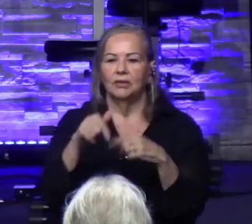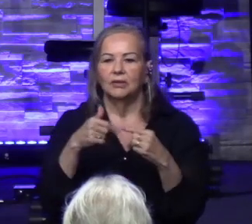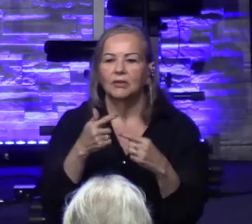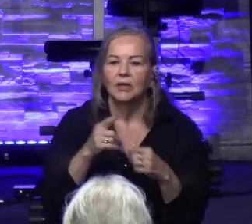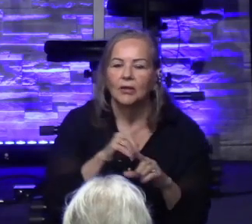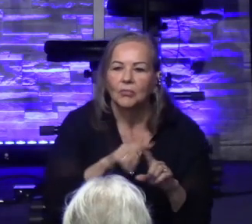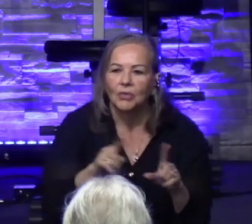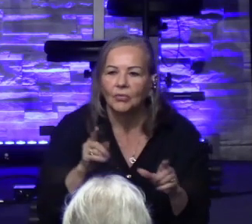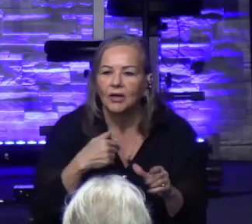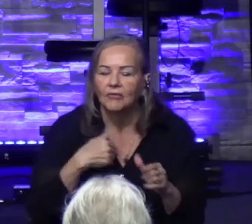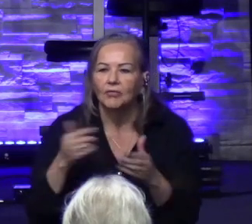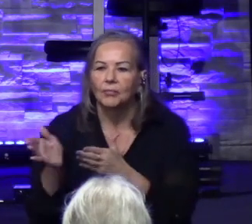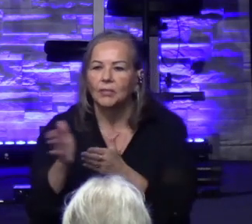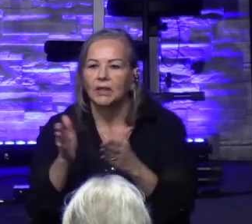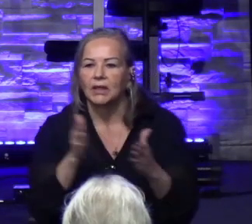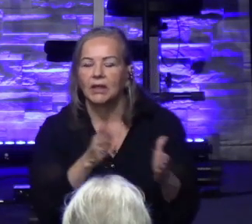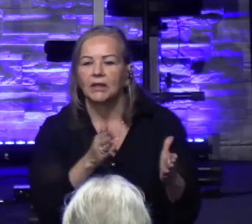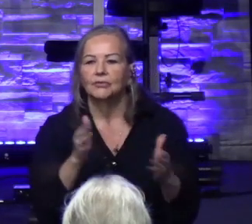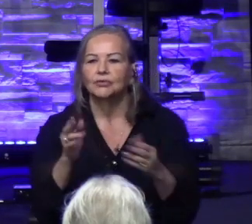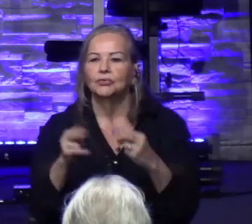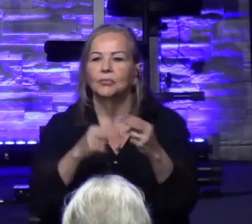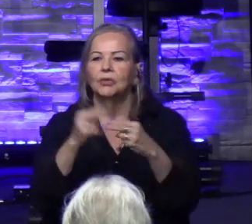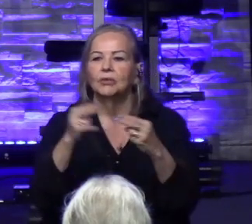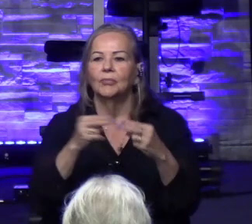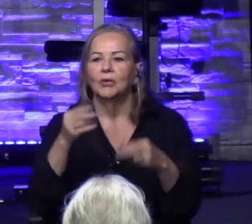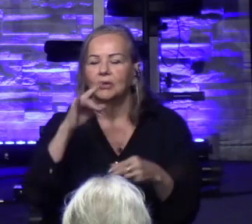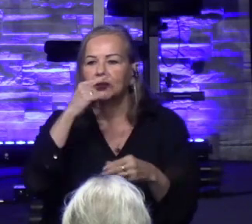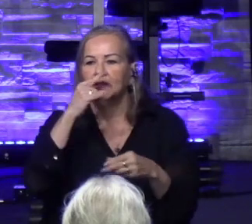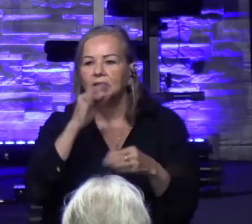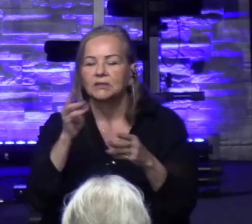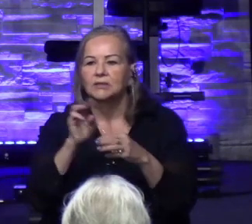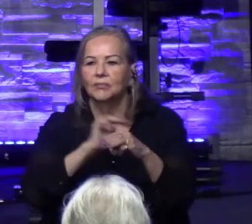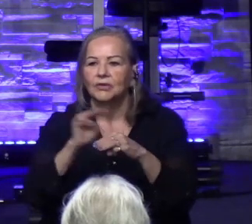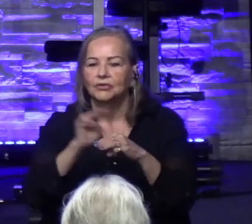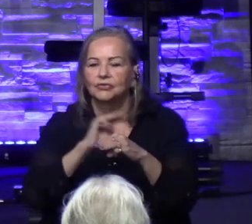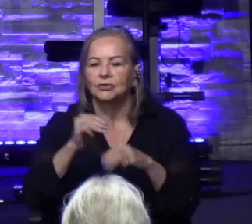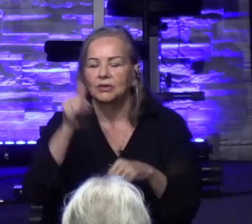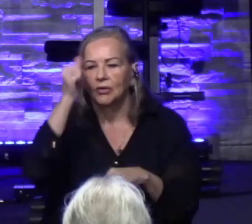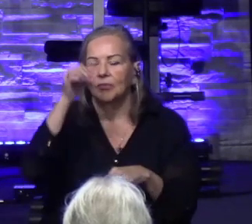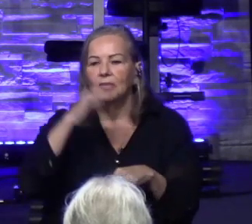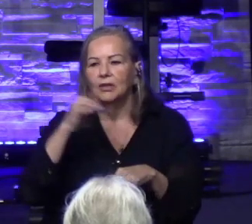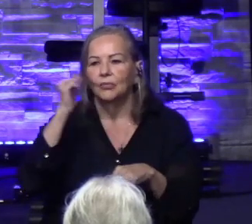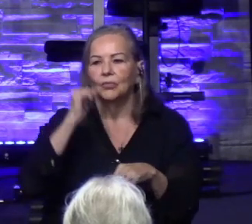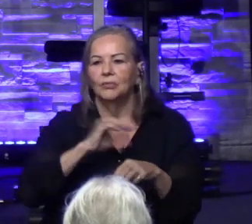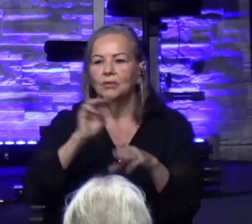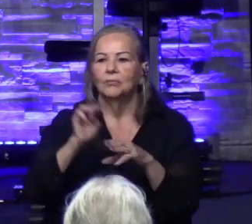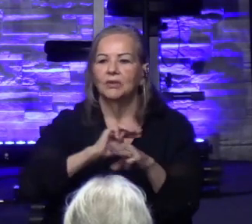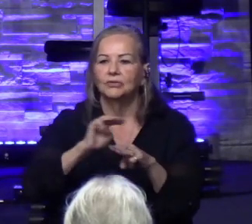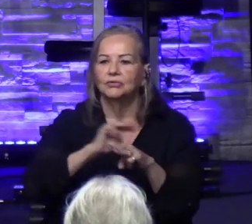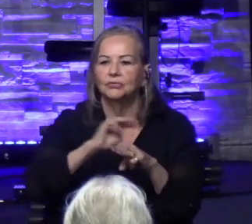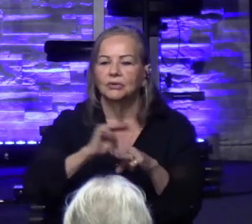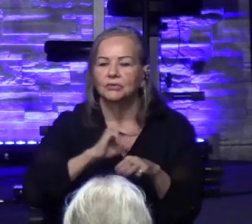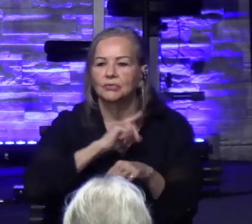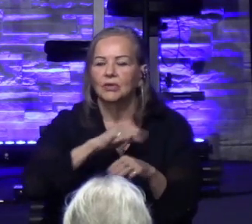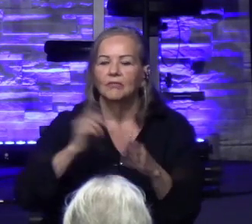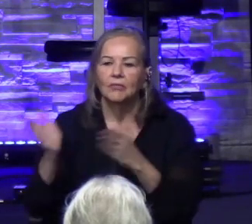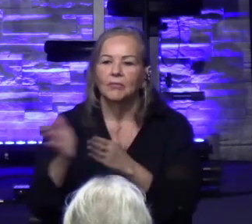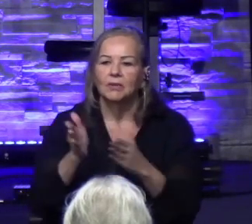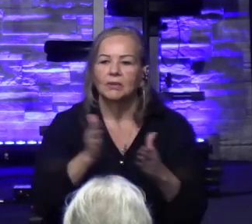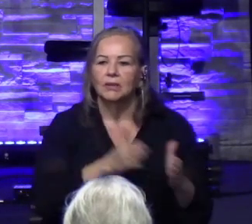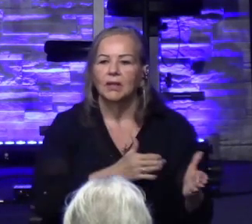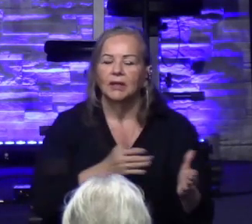have a plan to build up our kids' ministries, our youth, our men and our women. We have a plan to move forward.